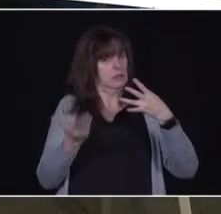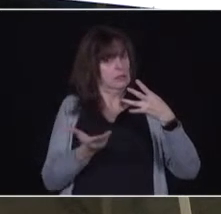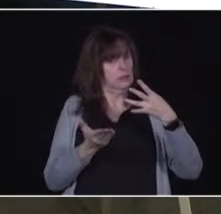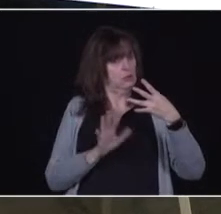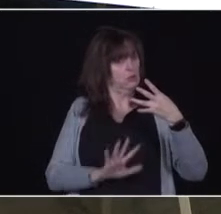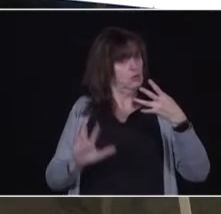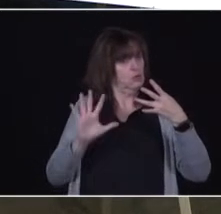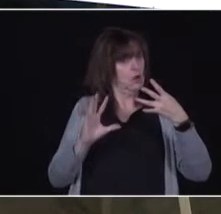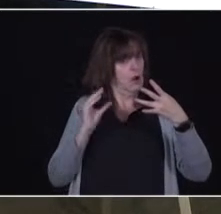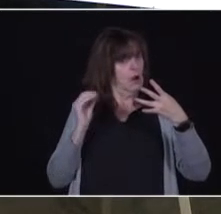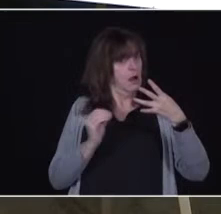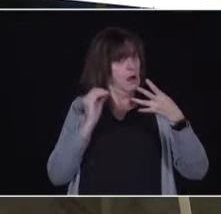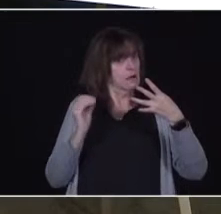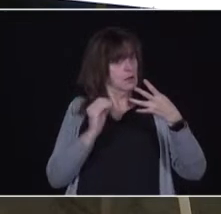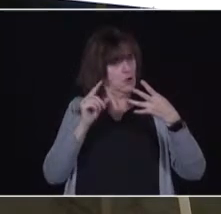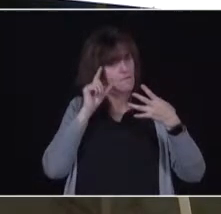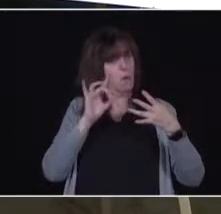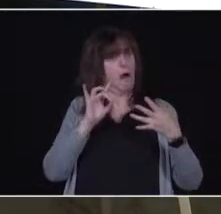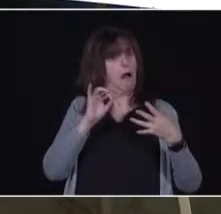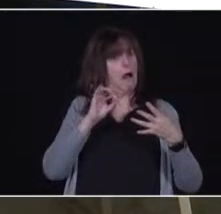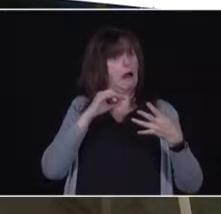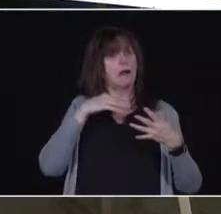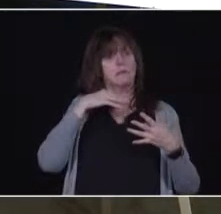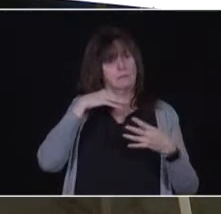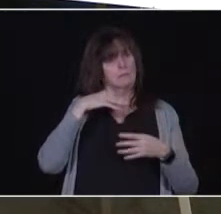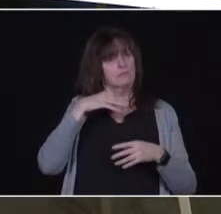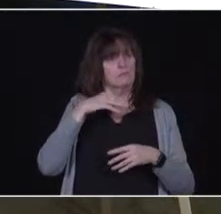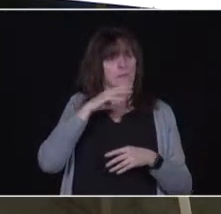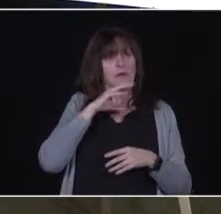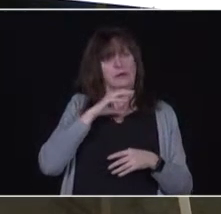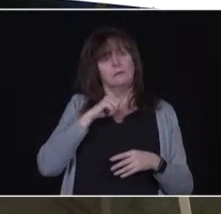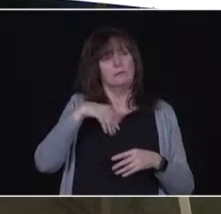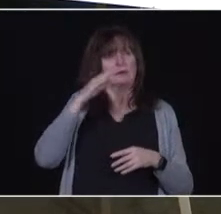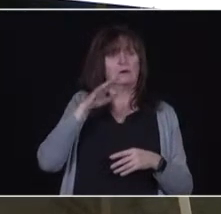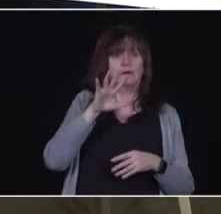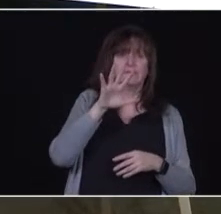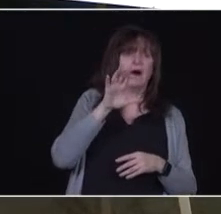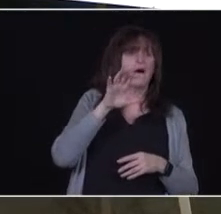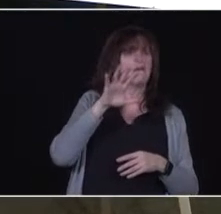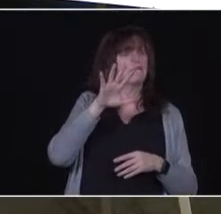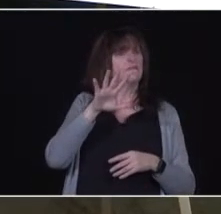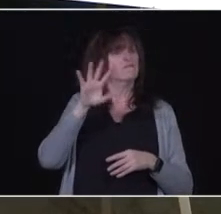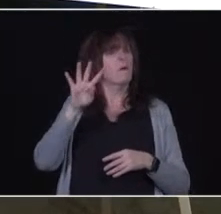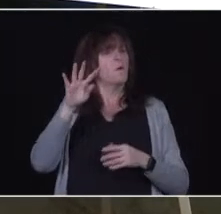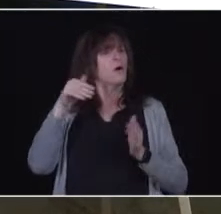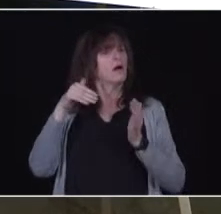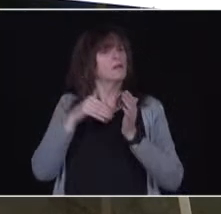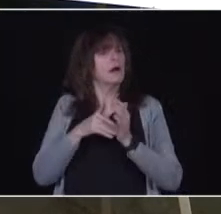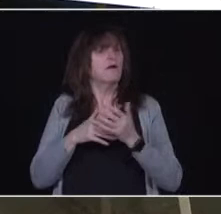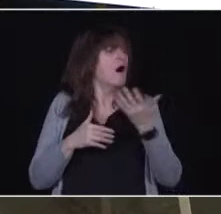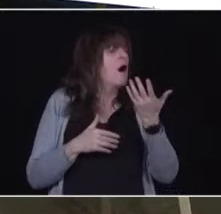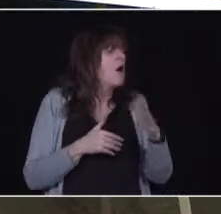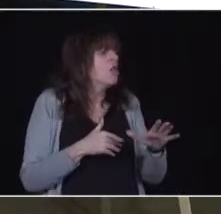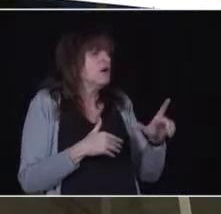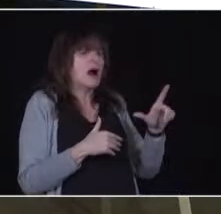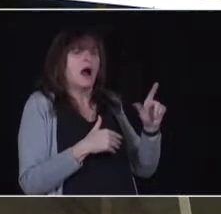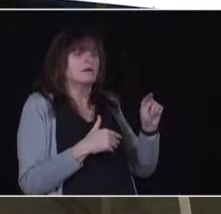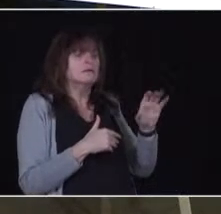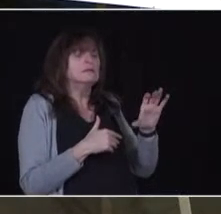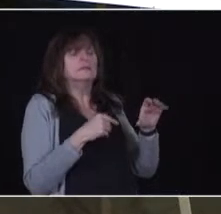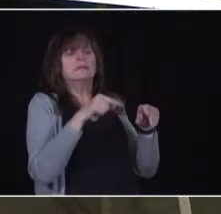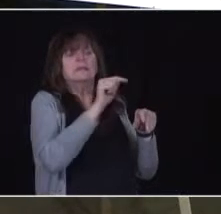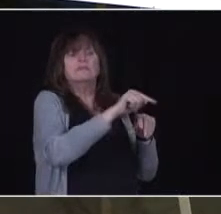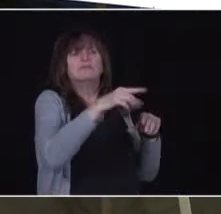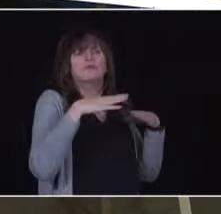about 550,000 of them. Some of them have been picked up before in the long-term care facilities and in retirement homes, and that's really a good thing.